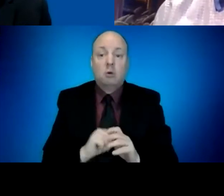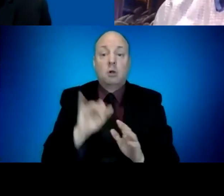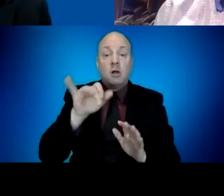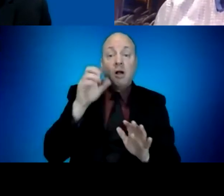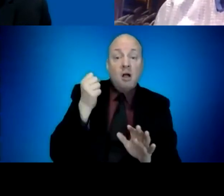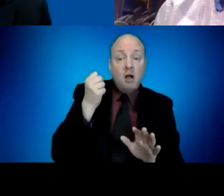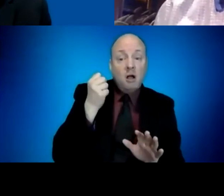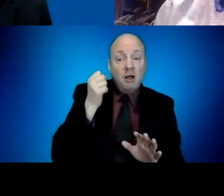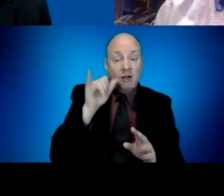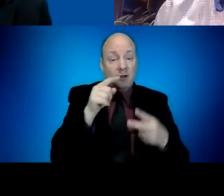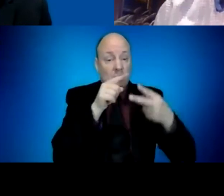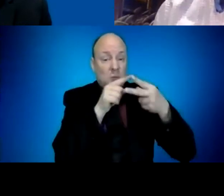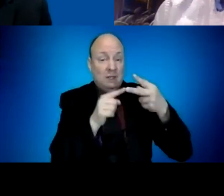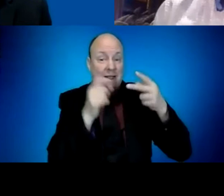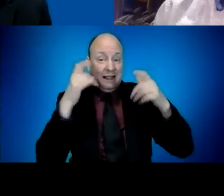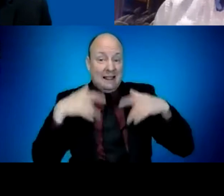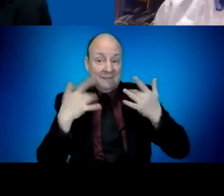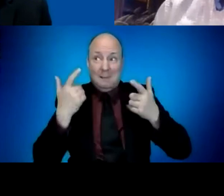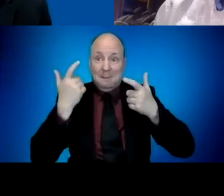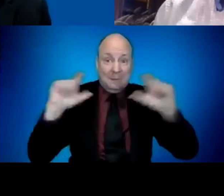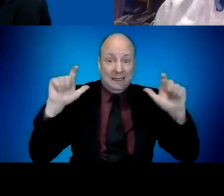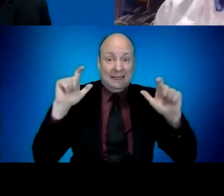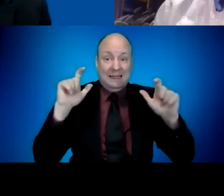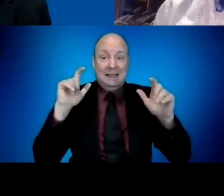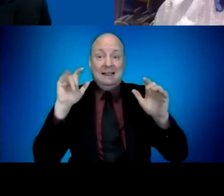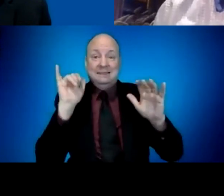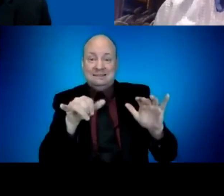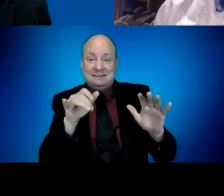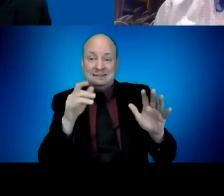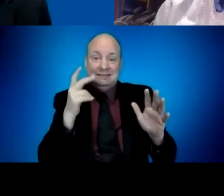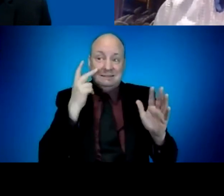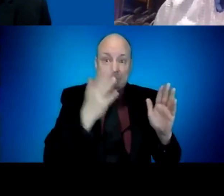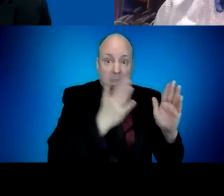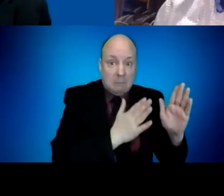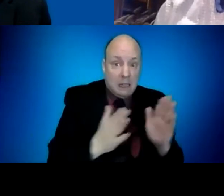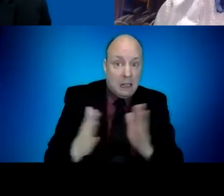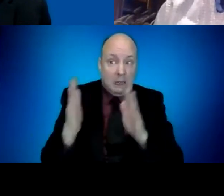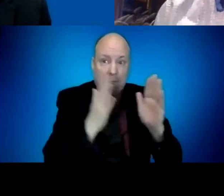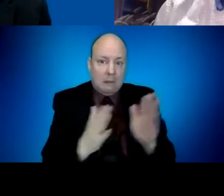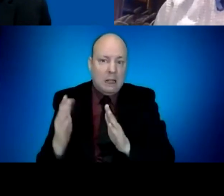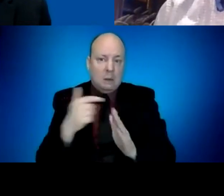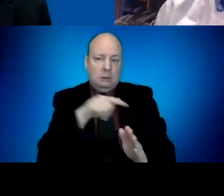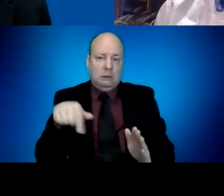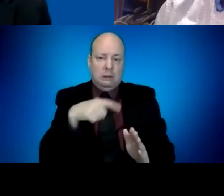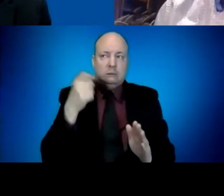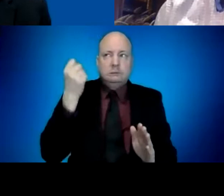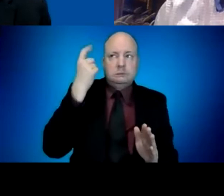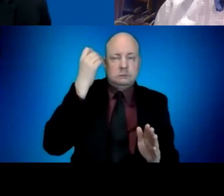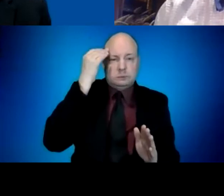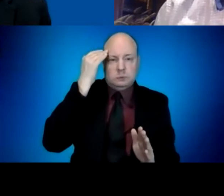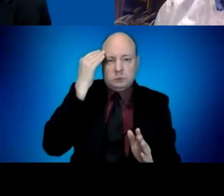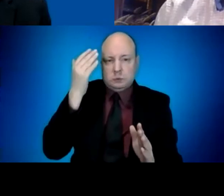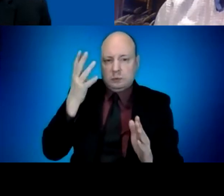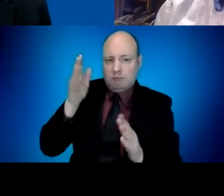for those events to go on. And that's why we're working towards coming up with a framework that barring any significant changes in disease